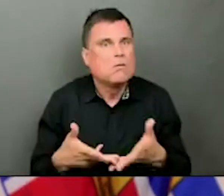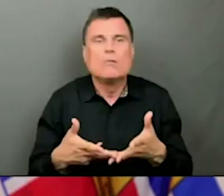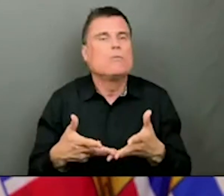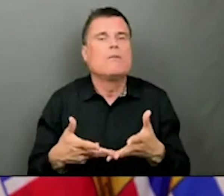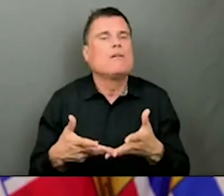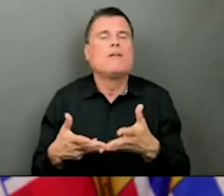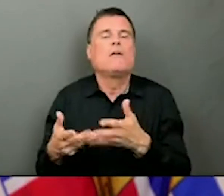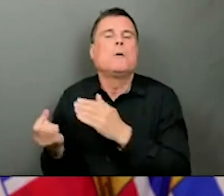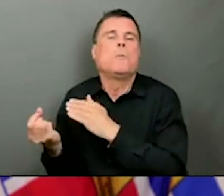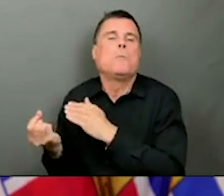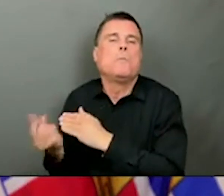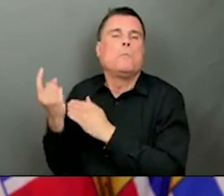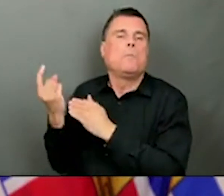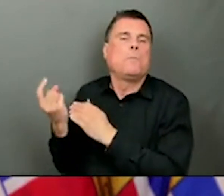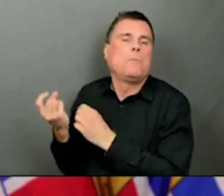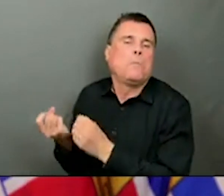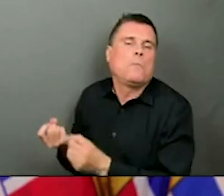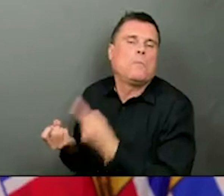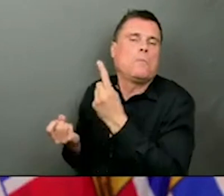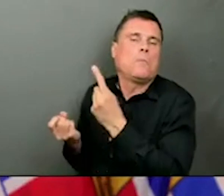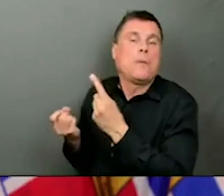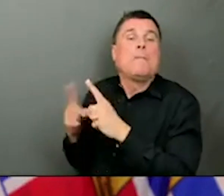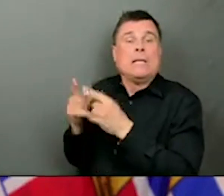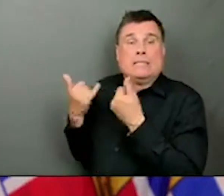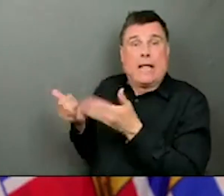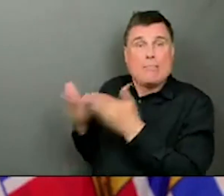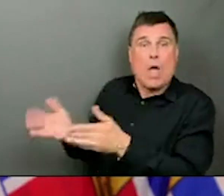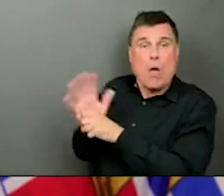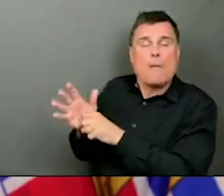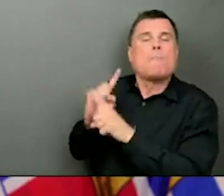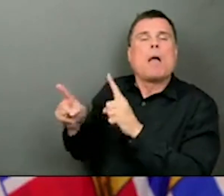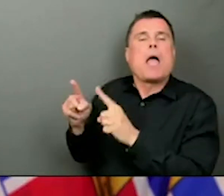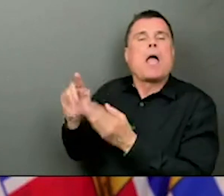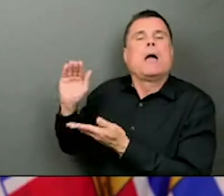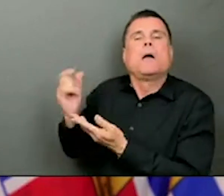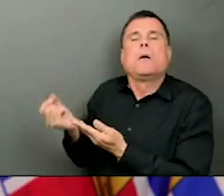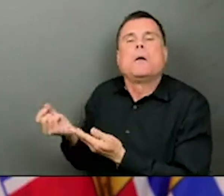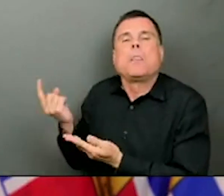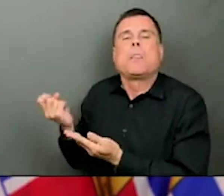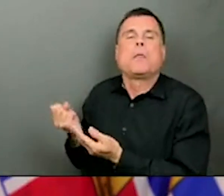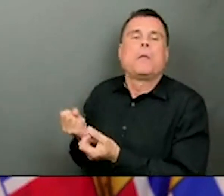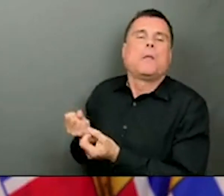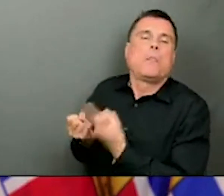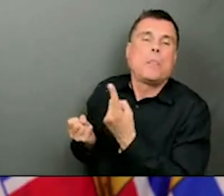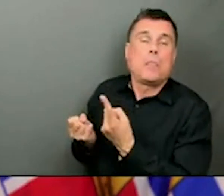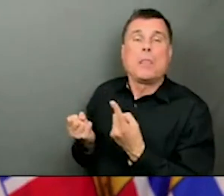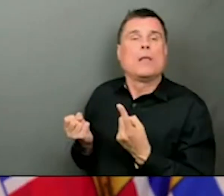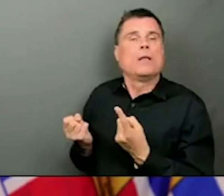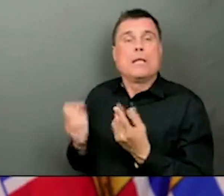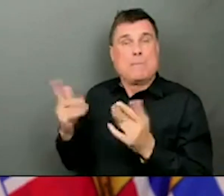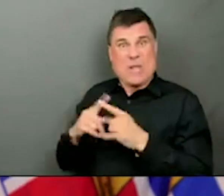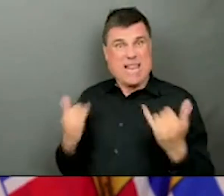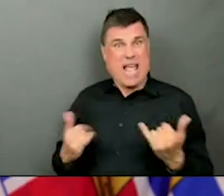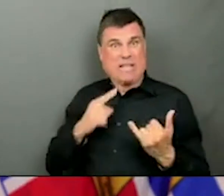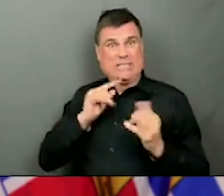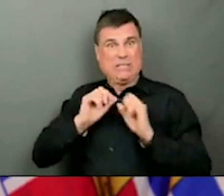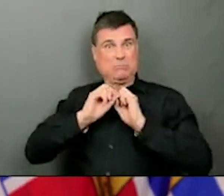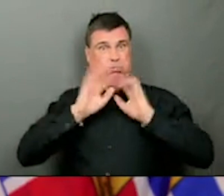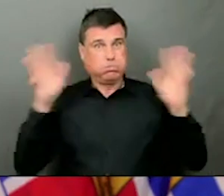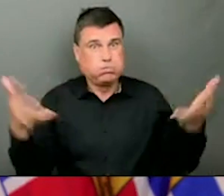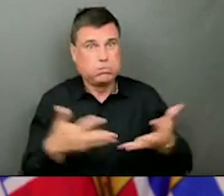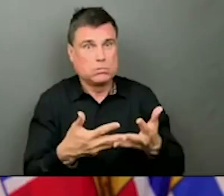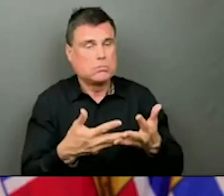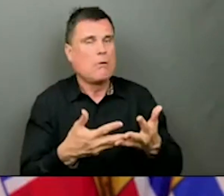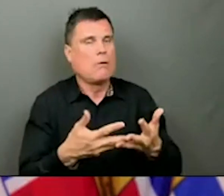the question that I asked is that if people are being turned away when they go to get tested because they're being told they don't have